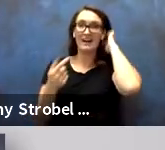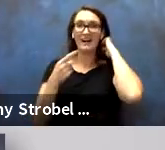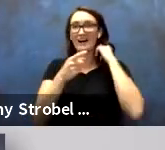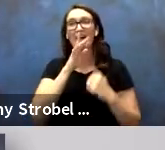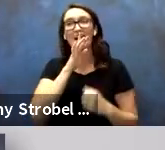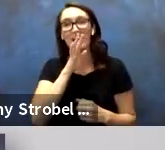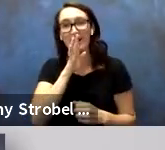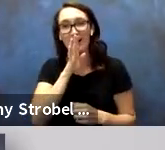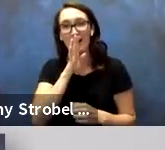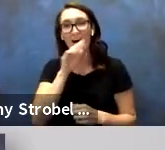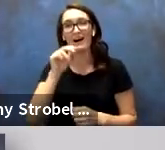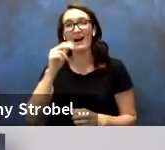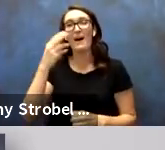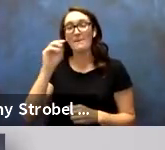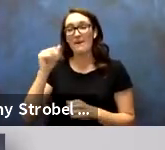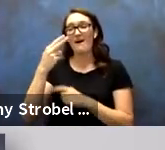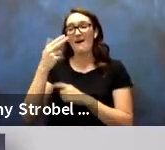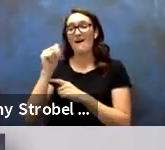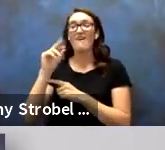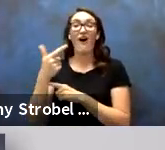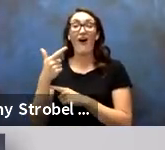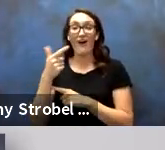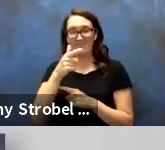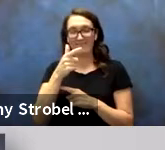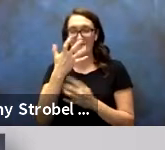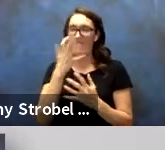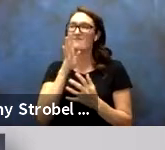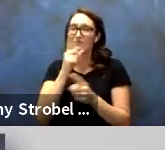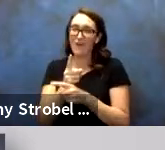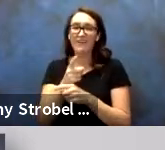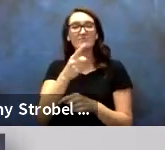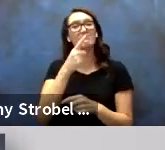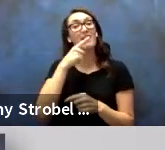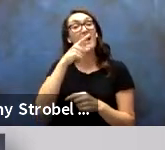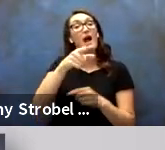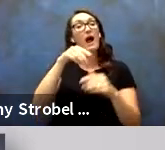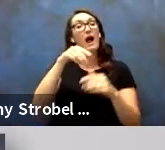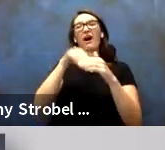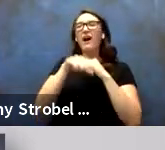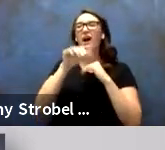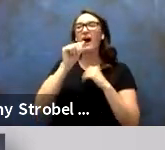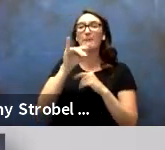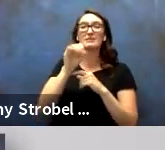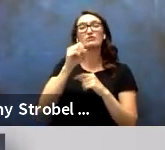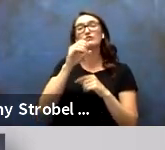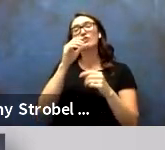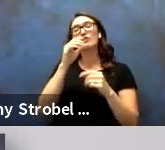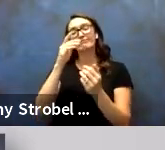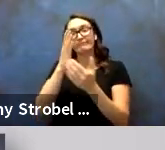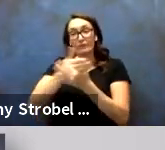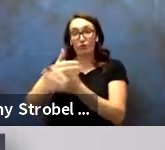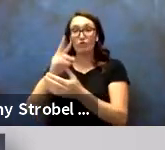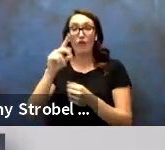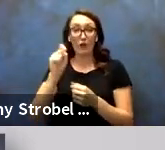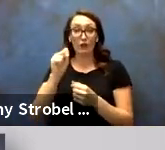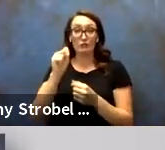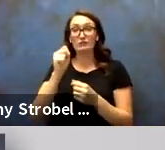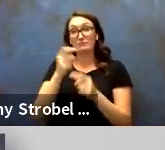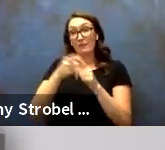Sunny Mahavong, Admissions and Records Specialist, 25 years of service. Thank you.